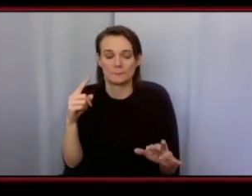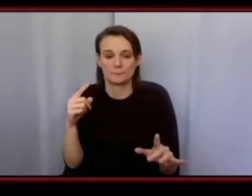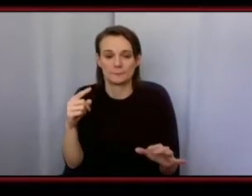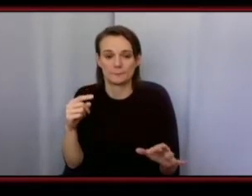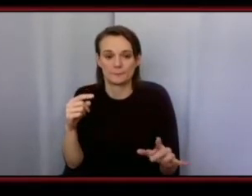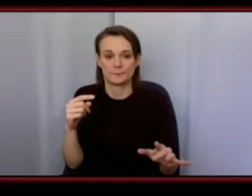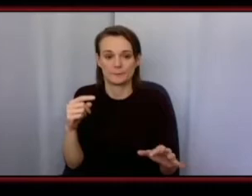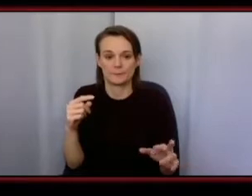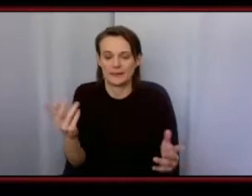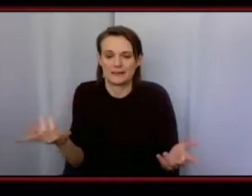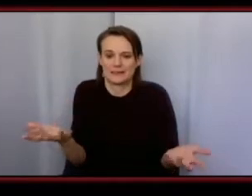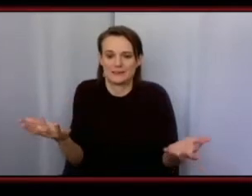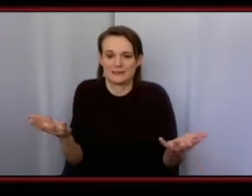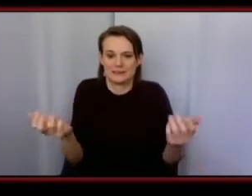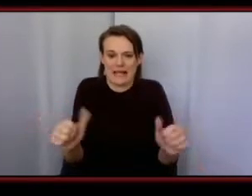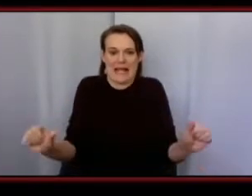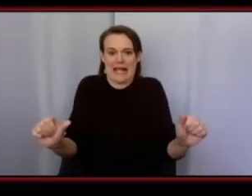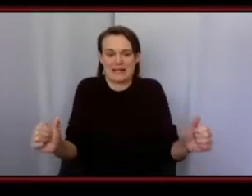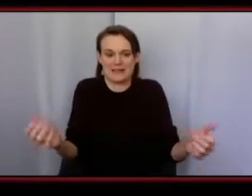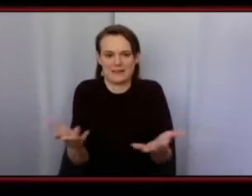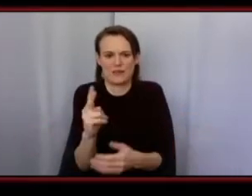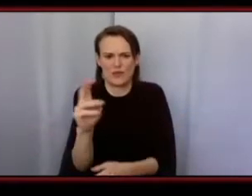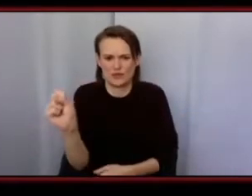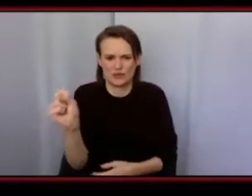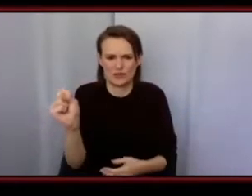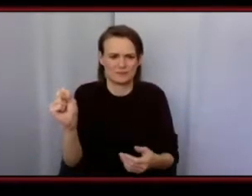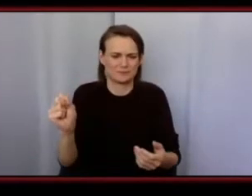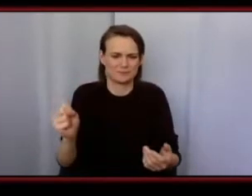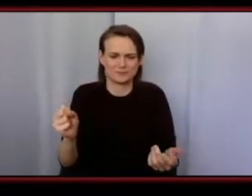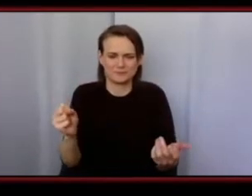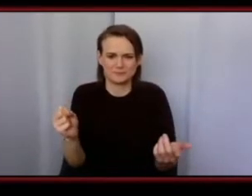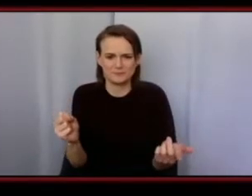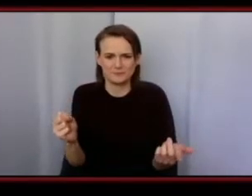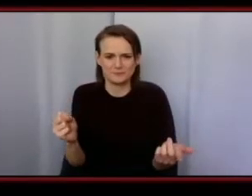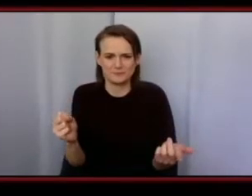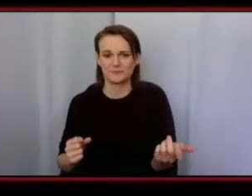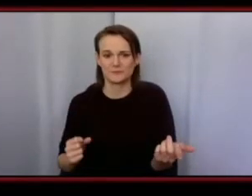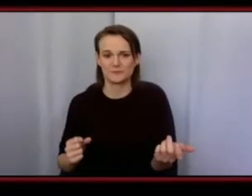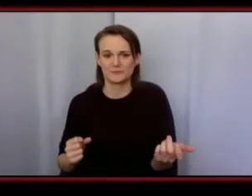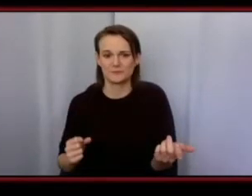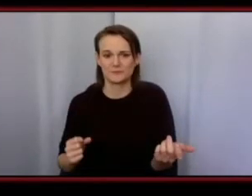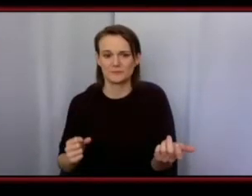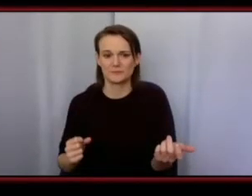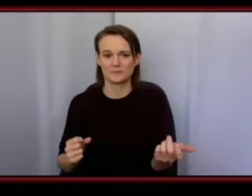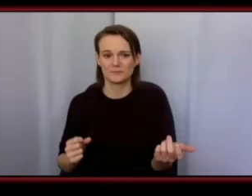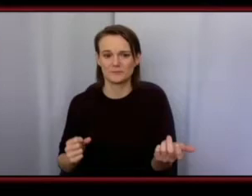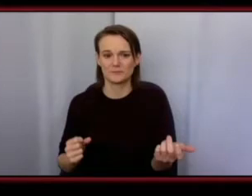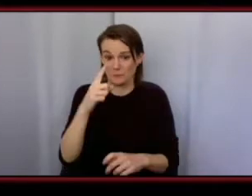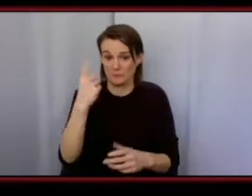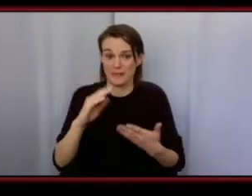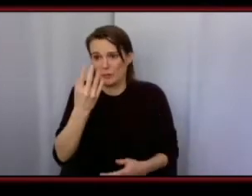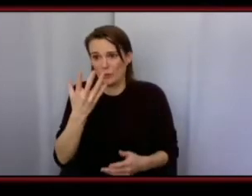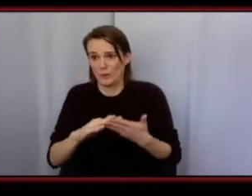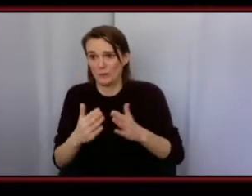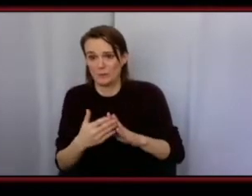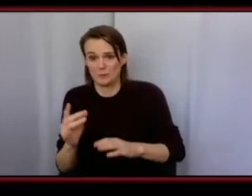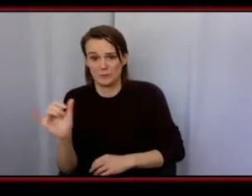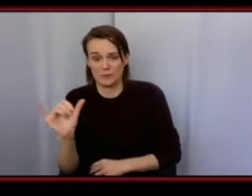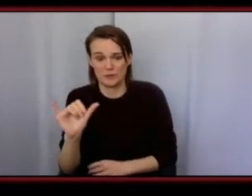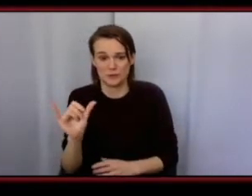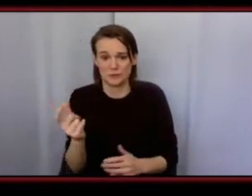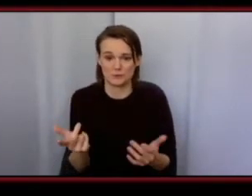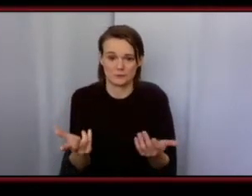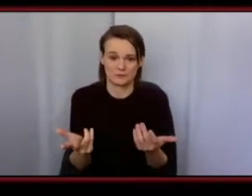for anyone like anyone in nova scotia i feel like like from my by my uh people from the black community or or white community is uh